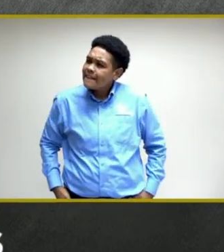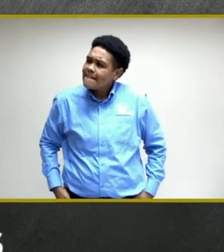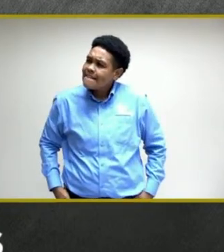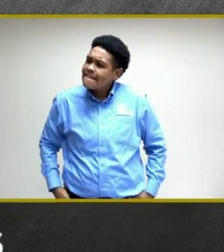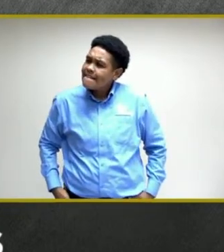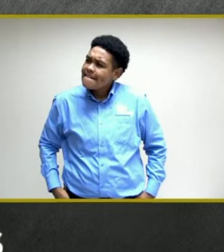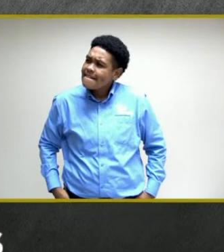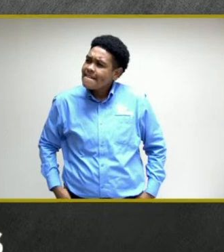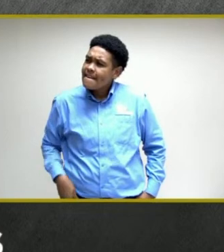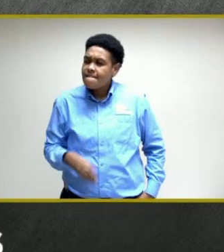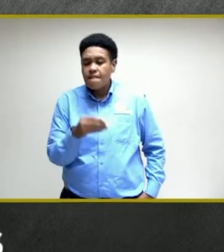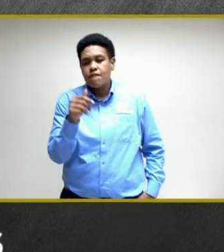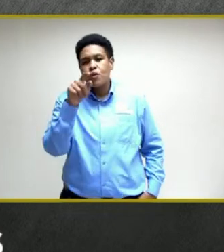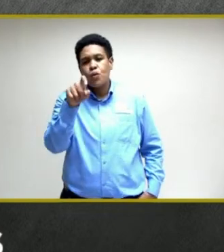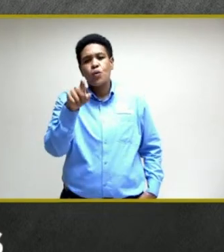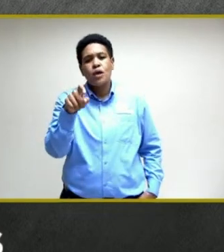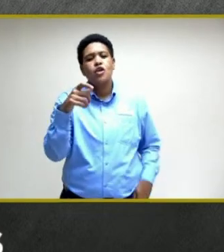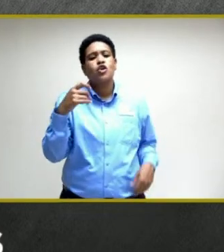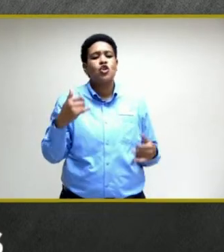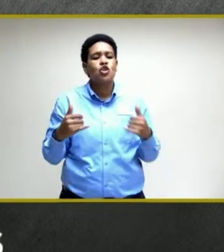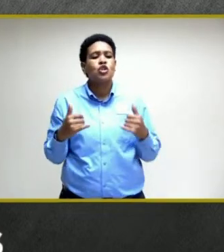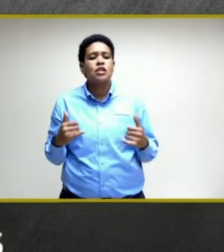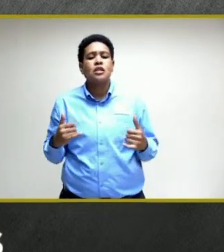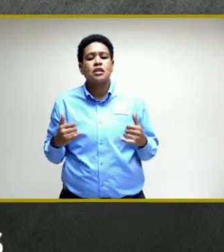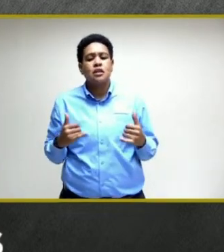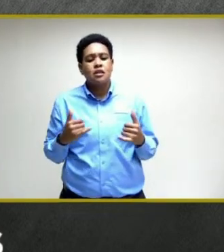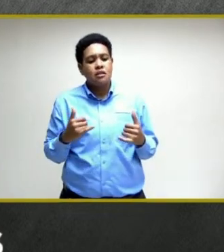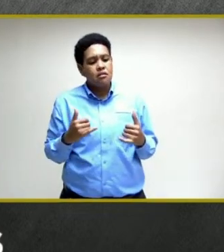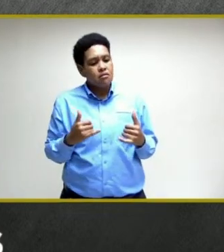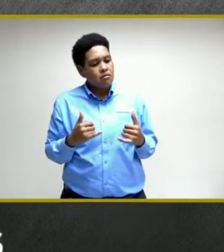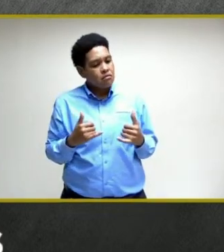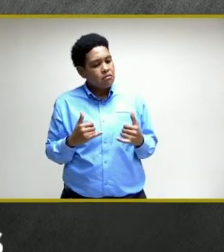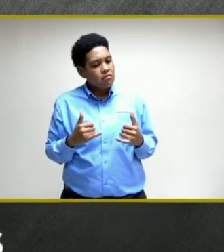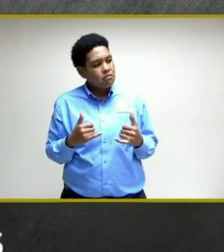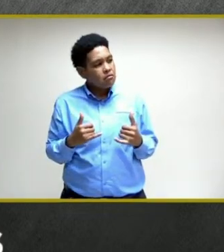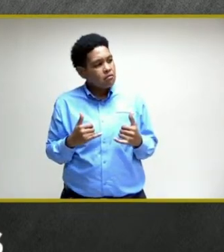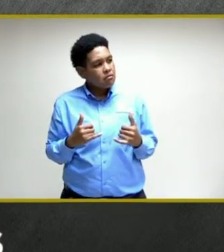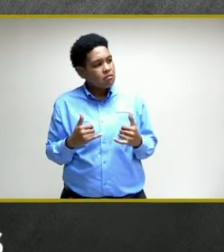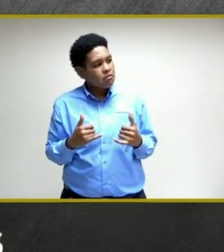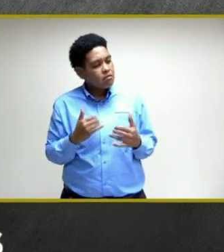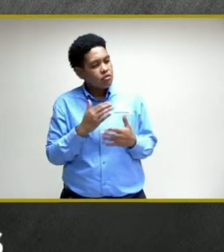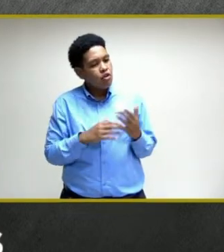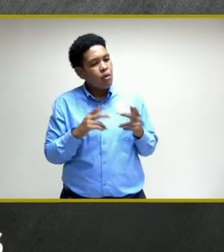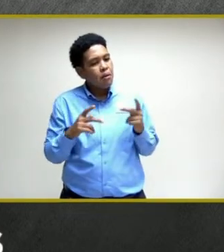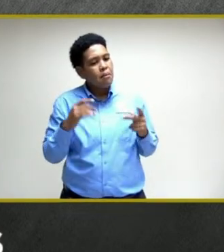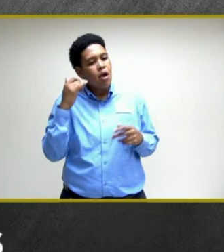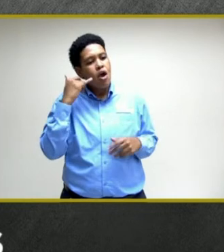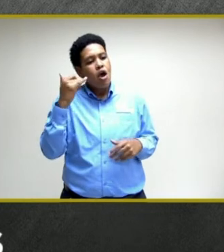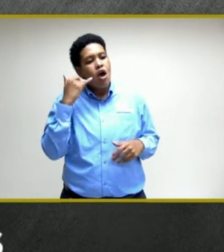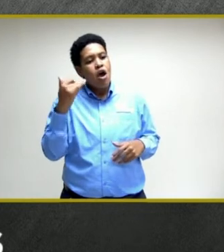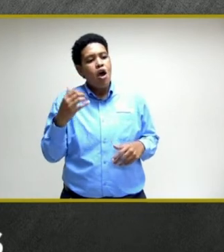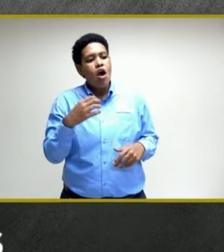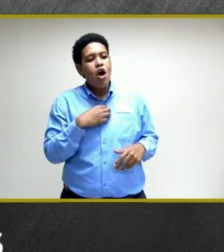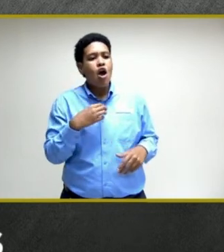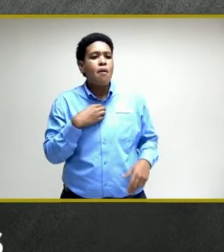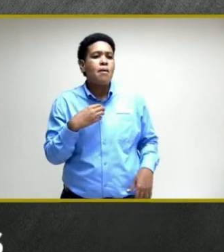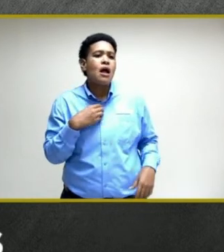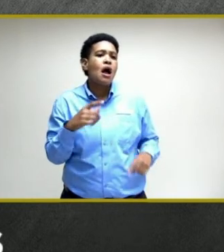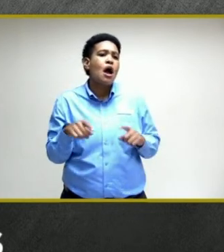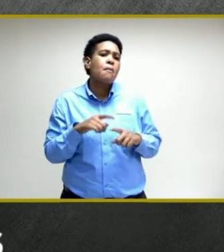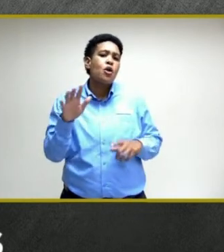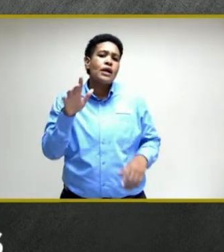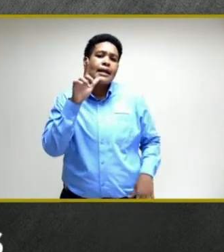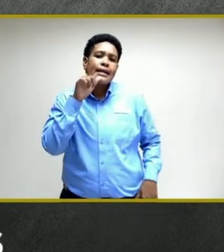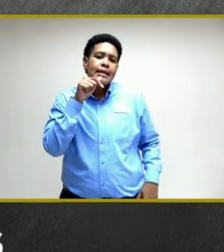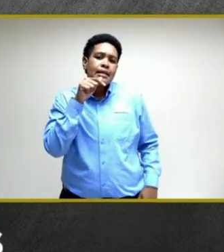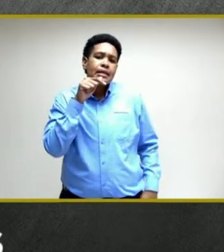Minister, today several persons called or in this room complaining about their disappointment